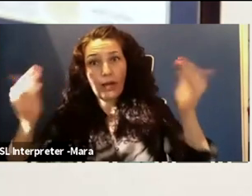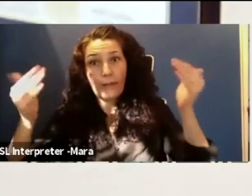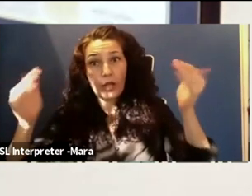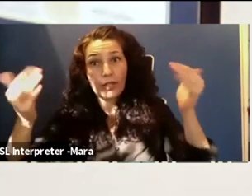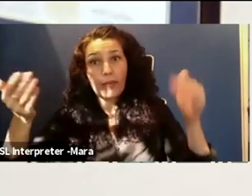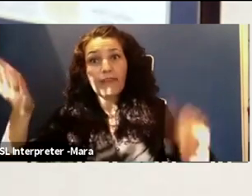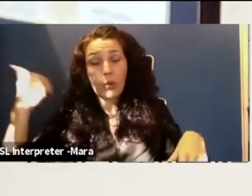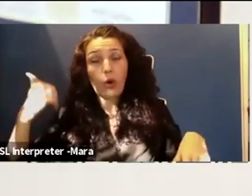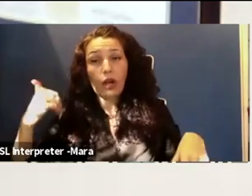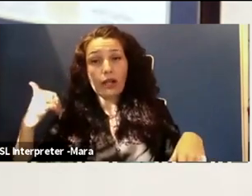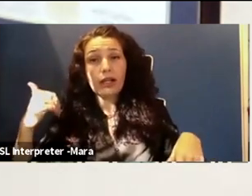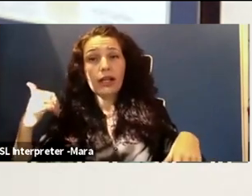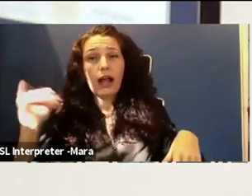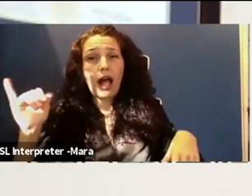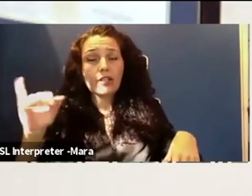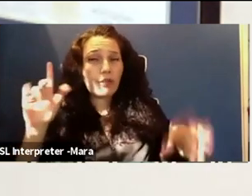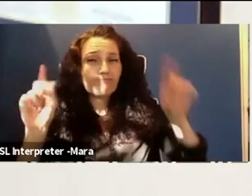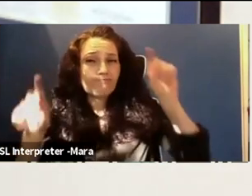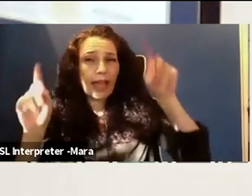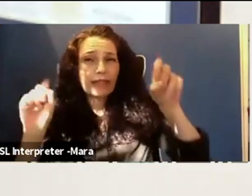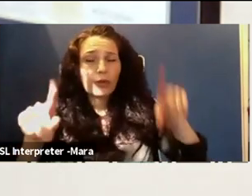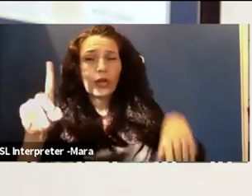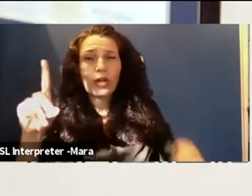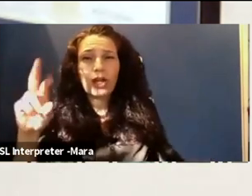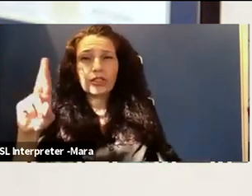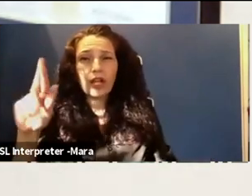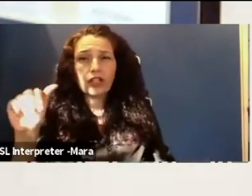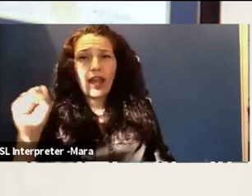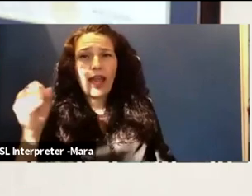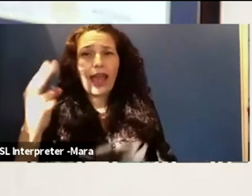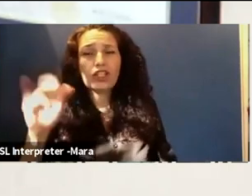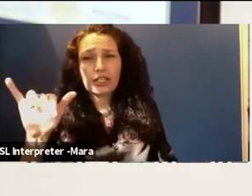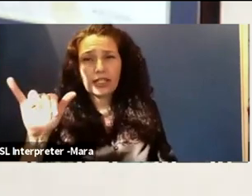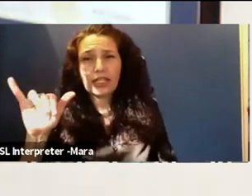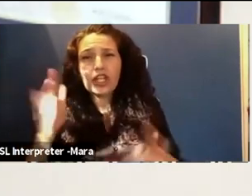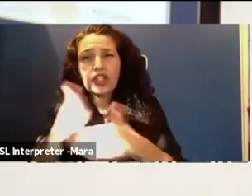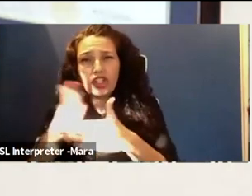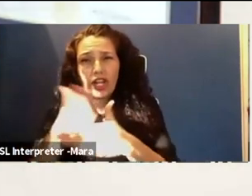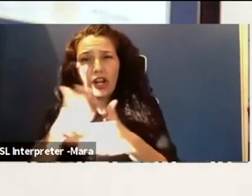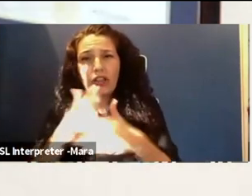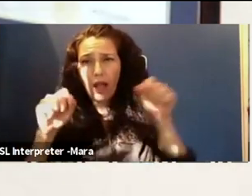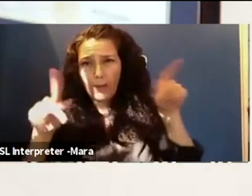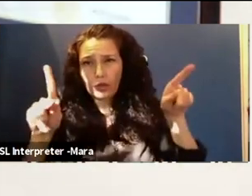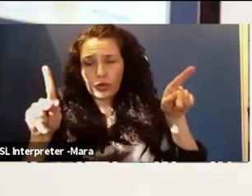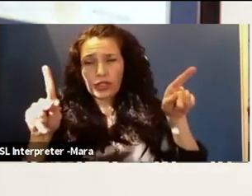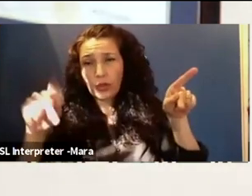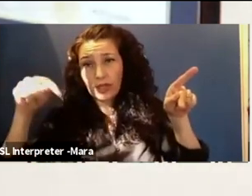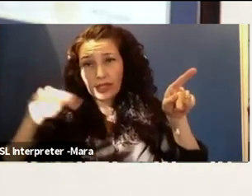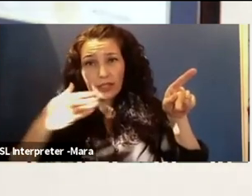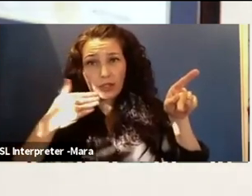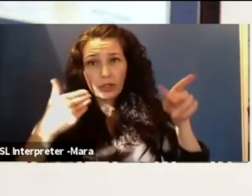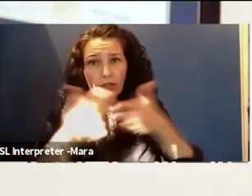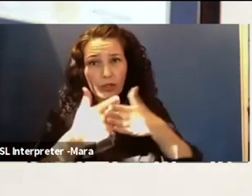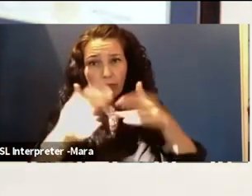So word of mouth is also just like today. Dr. Ashley sharing this opportunity with you all. I mean, it's word of mouth. You're in the right place at the right time.